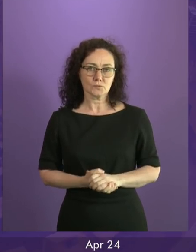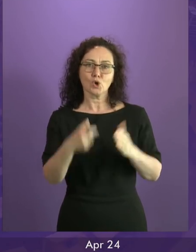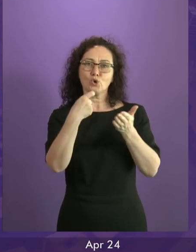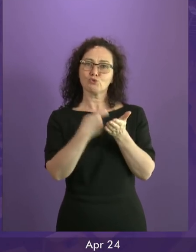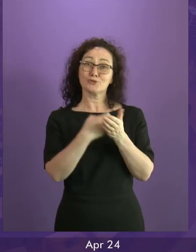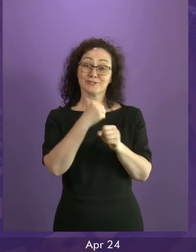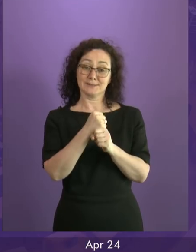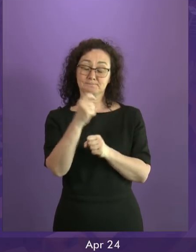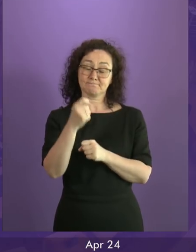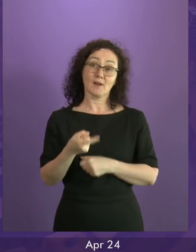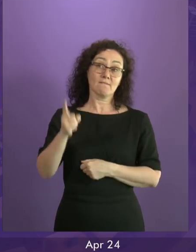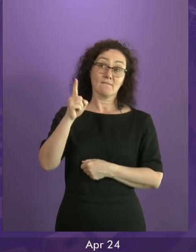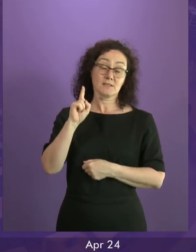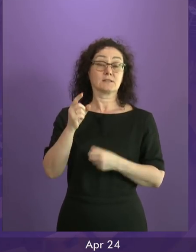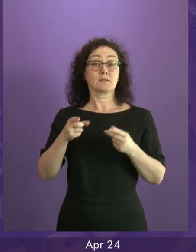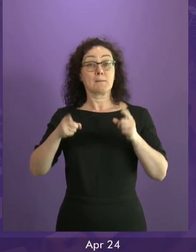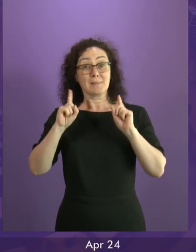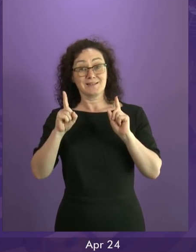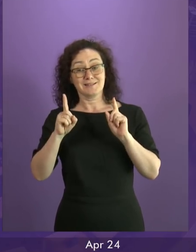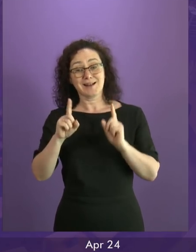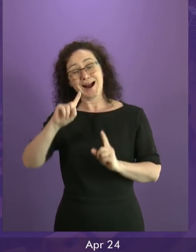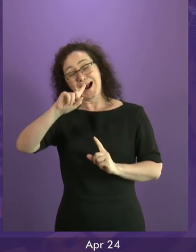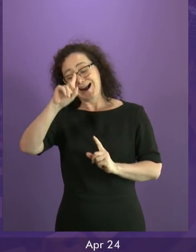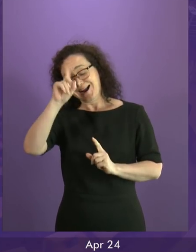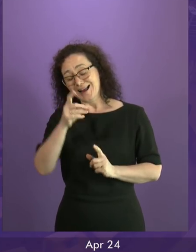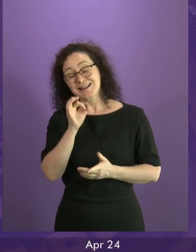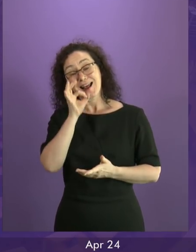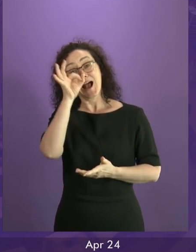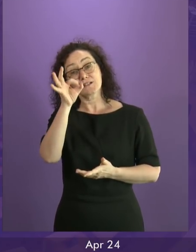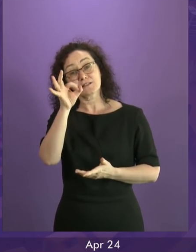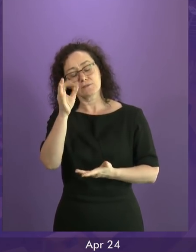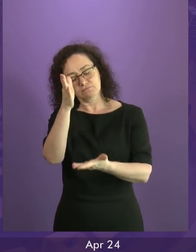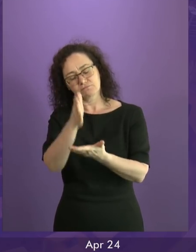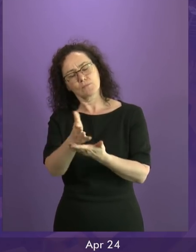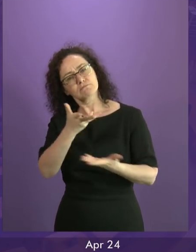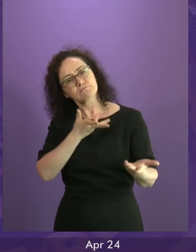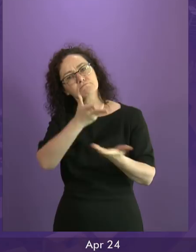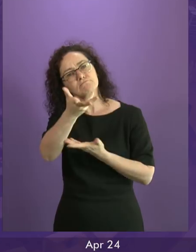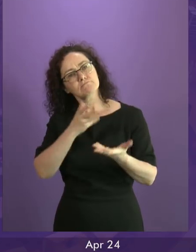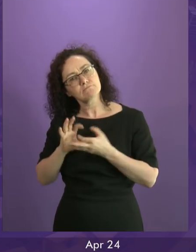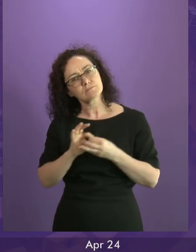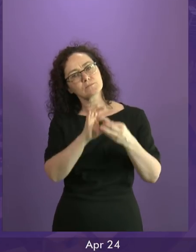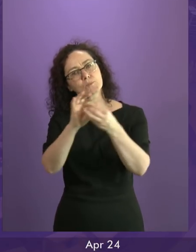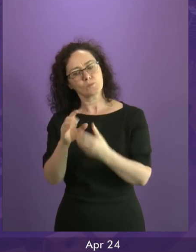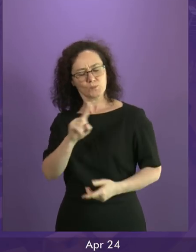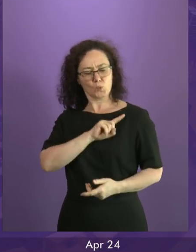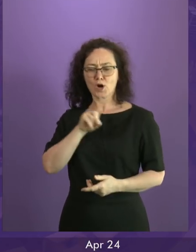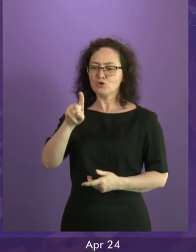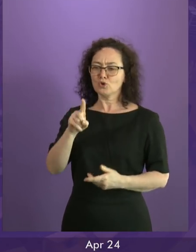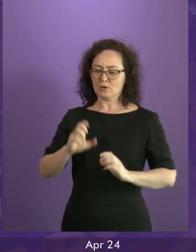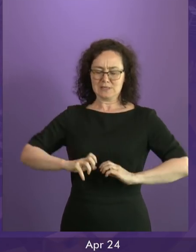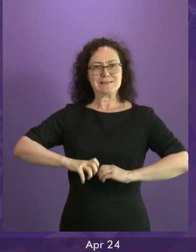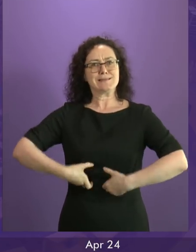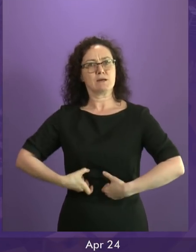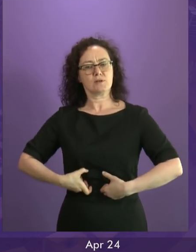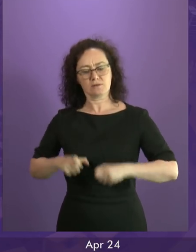The First Minister cannot ask for genuine dialogue when she is already setting her direction of travel. This is a my way or